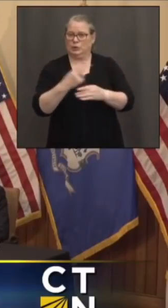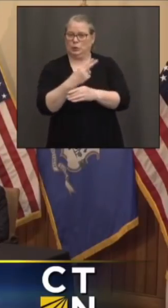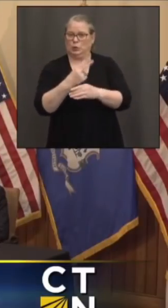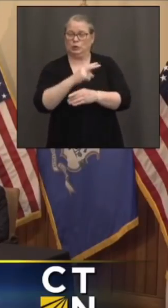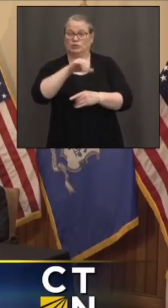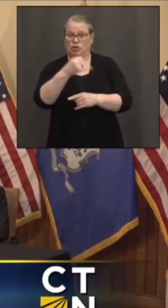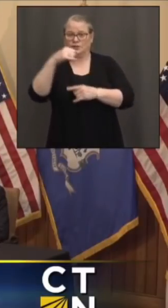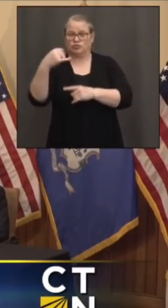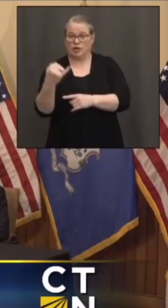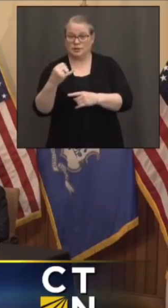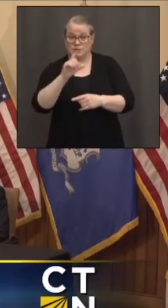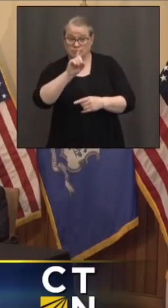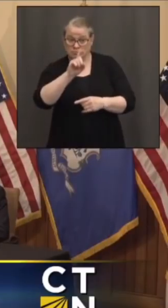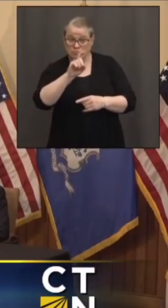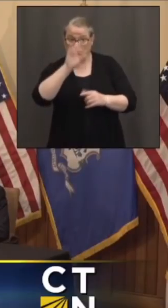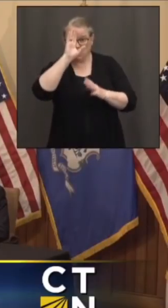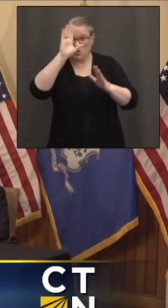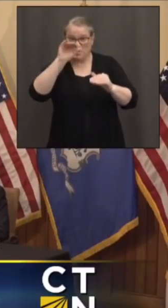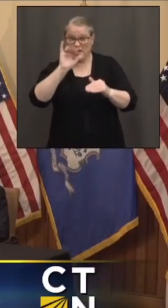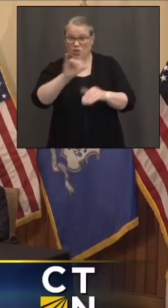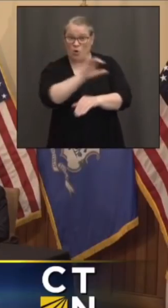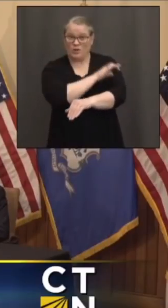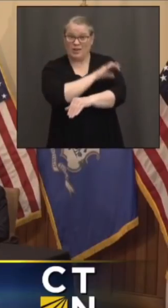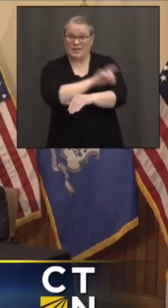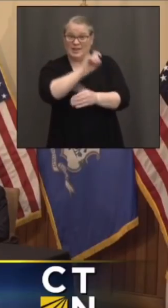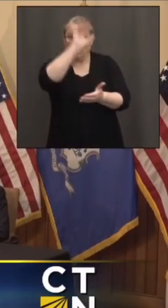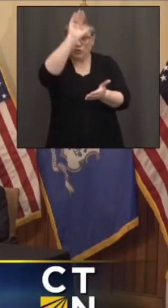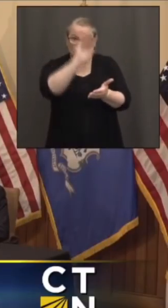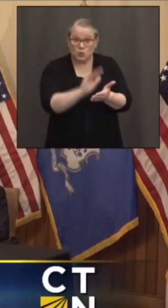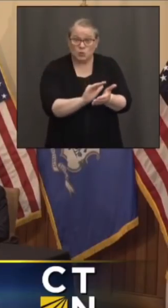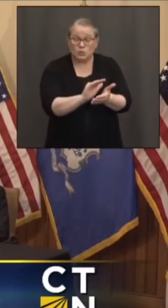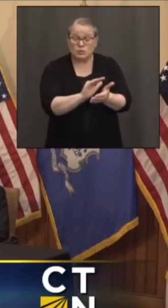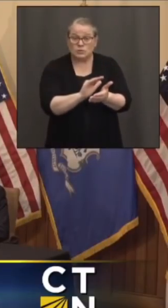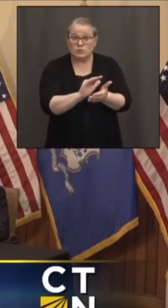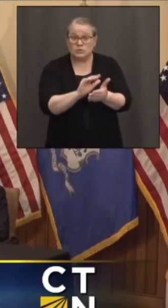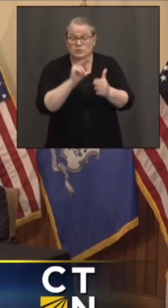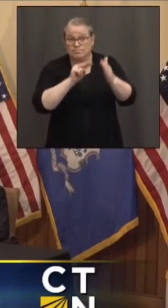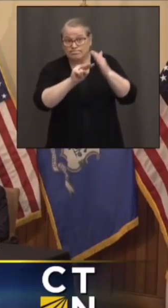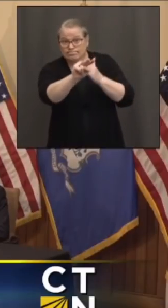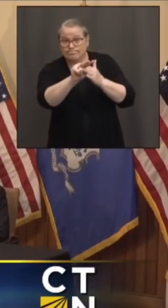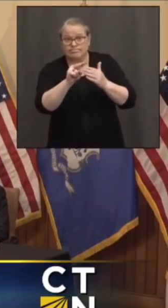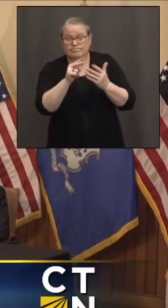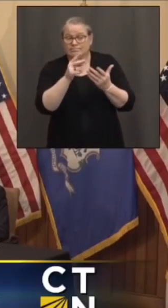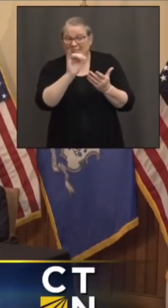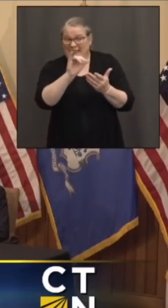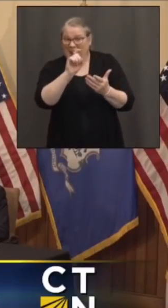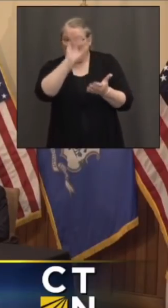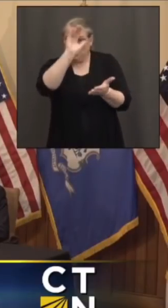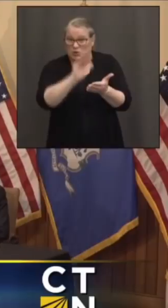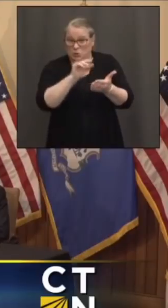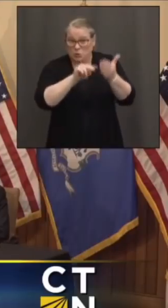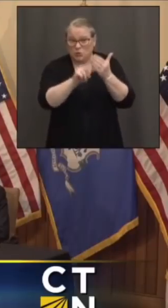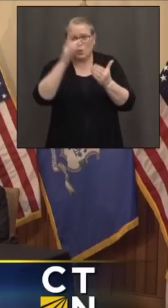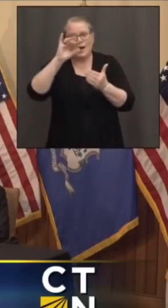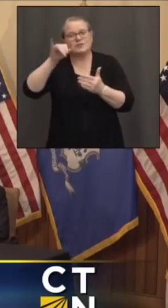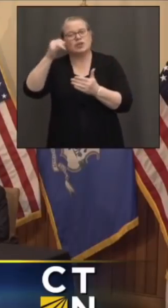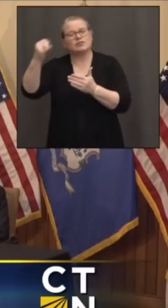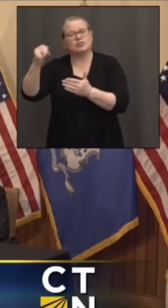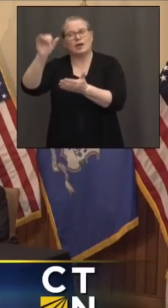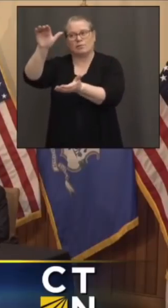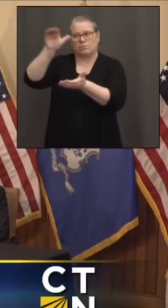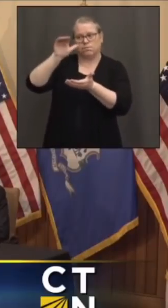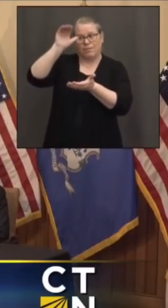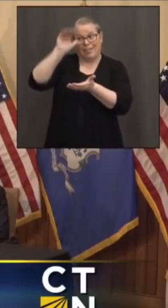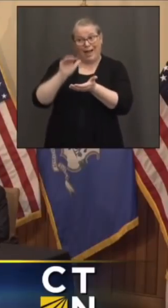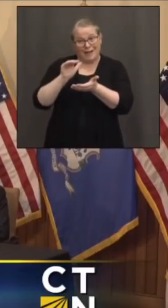anticipate having to reduce those clinics, those catch-up clinics, or that effort in any way with the reduced J&J supply?